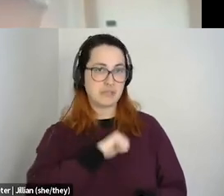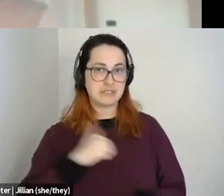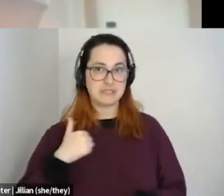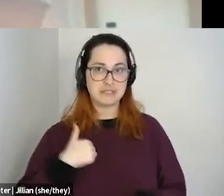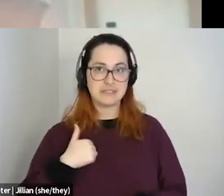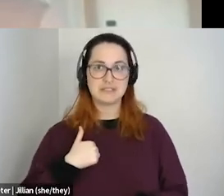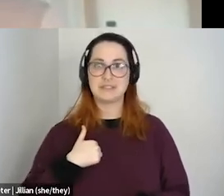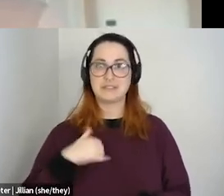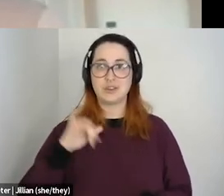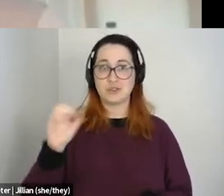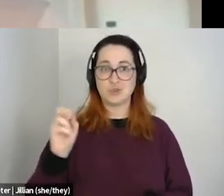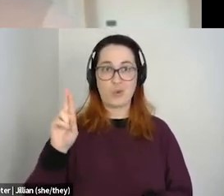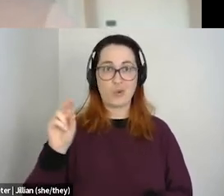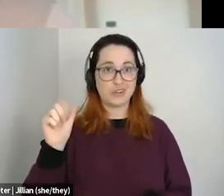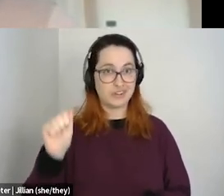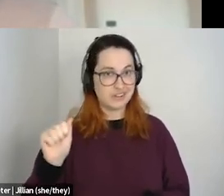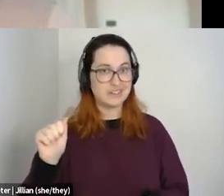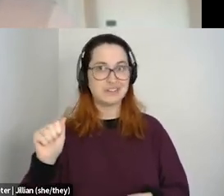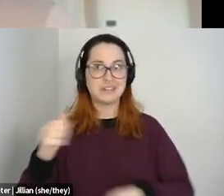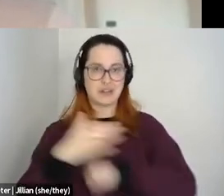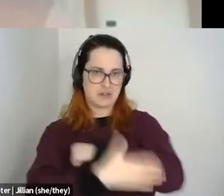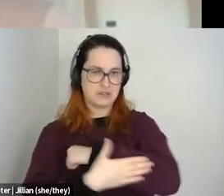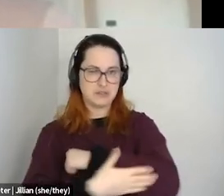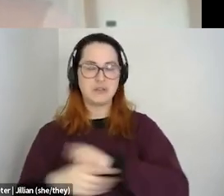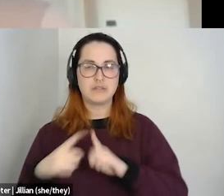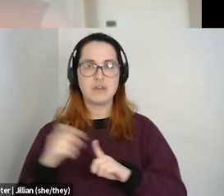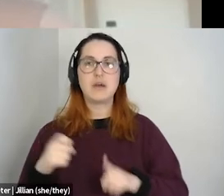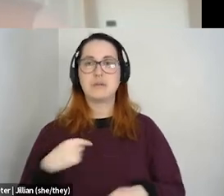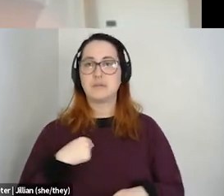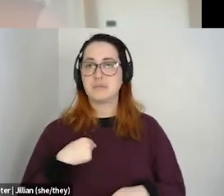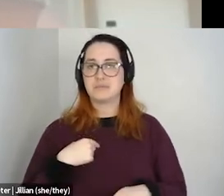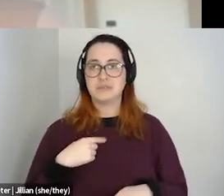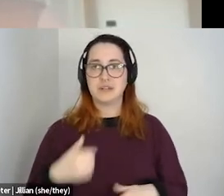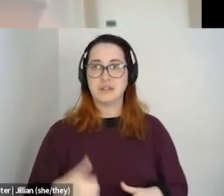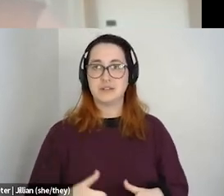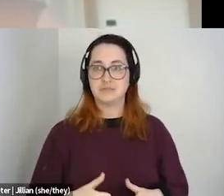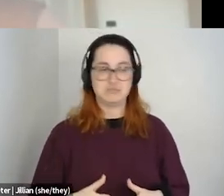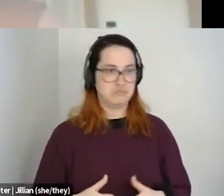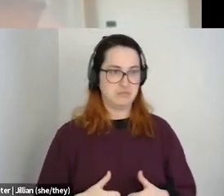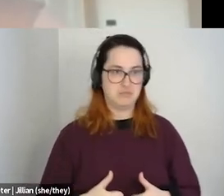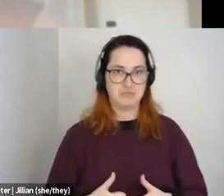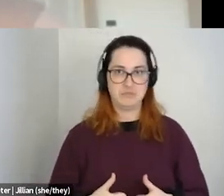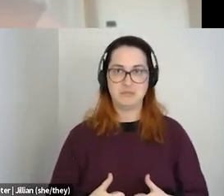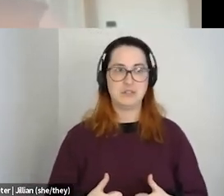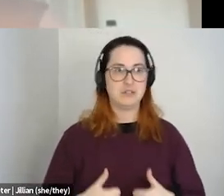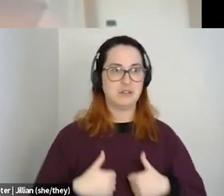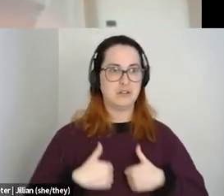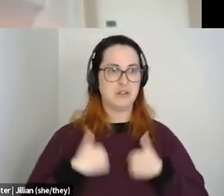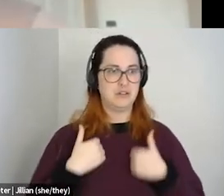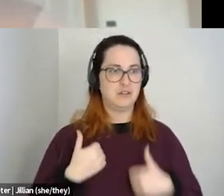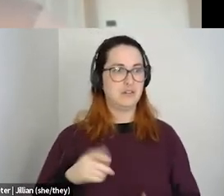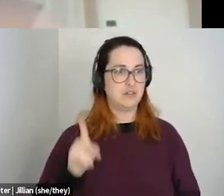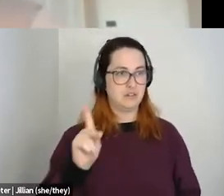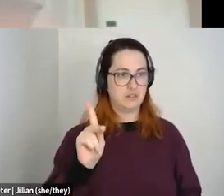Jordanian, what have you, person living in Djibouti since 2002. I've moved here